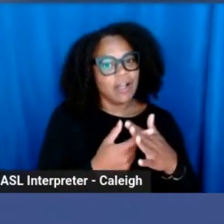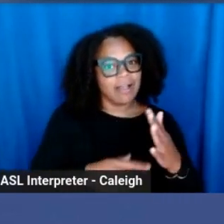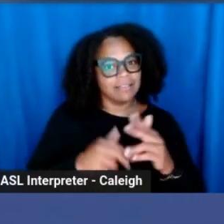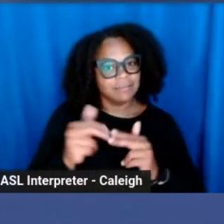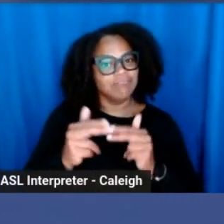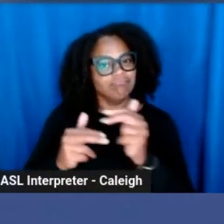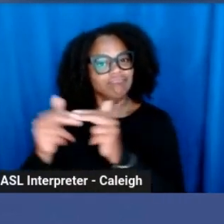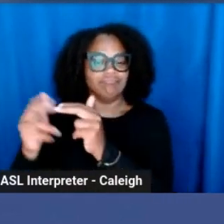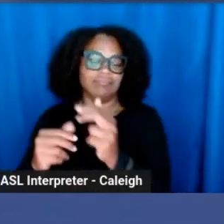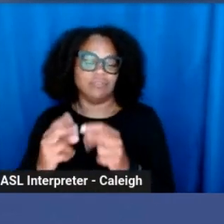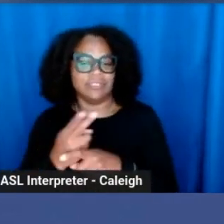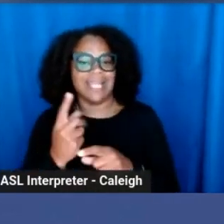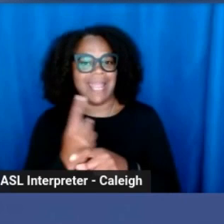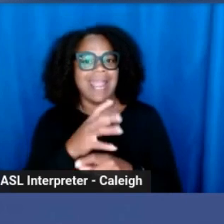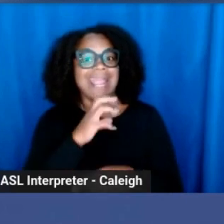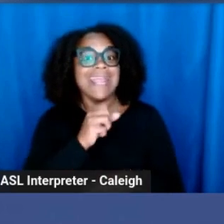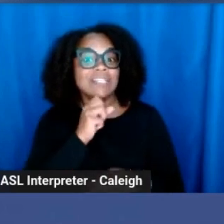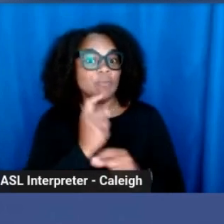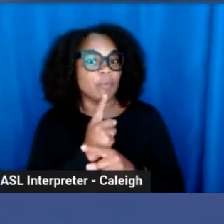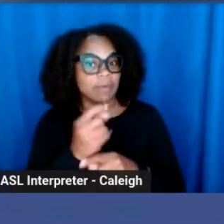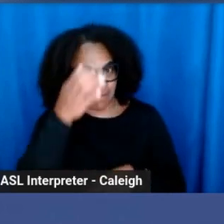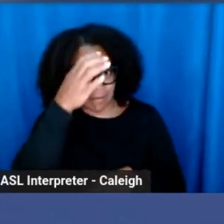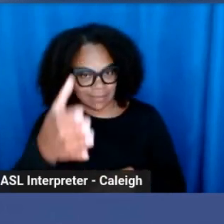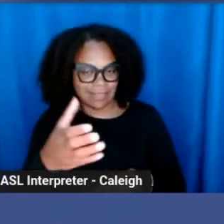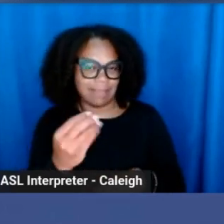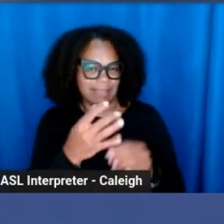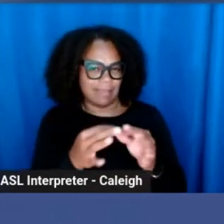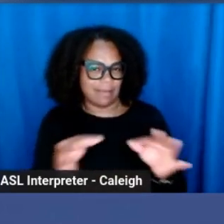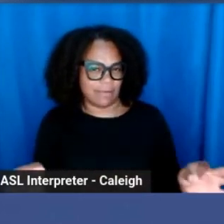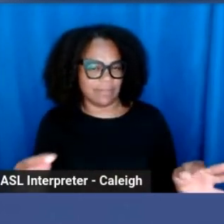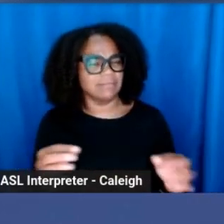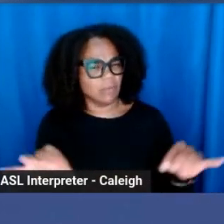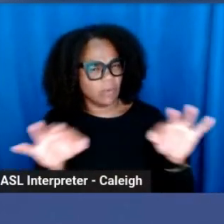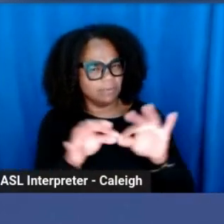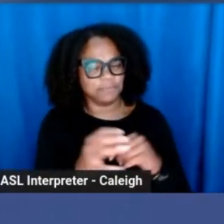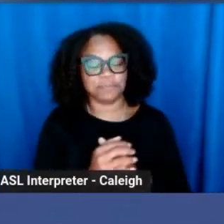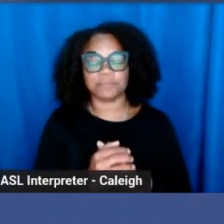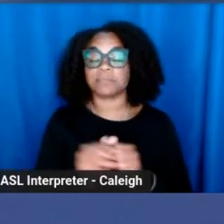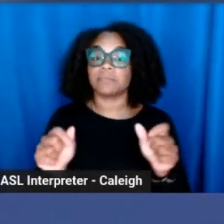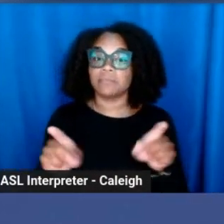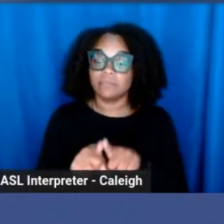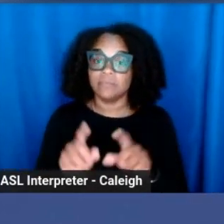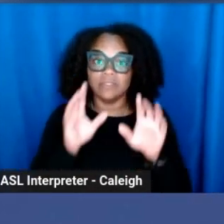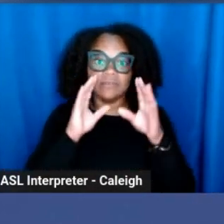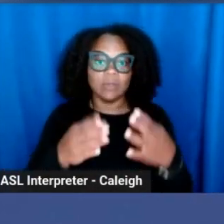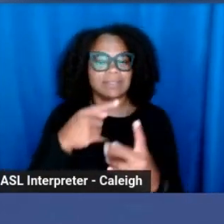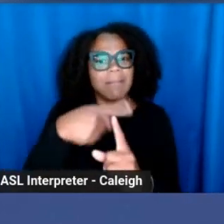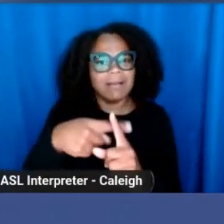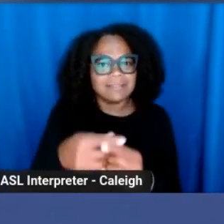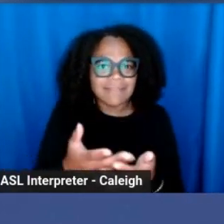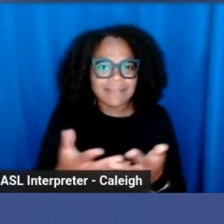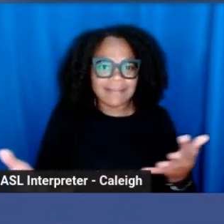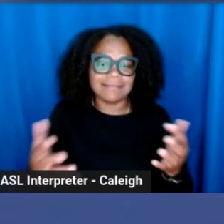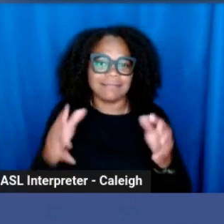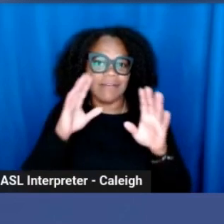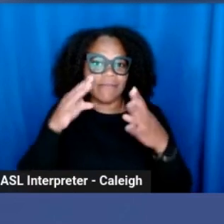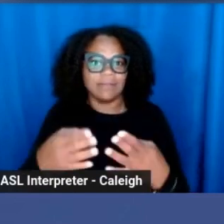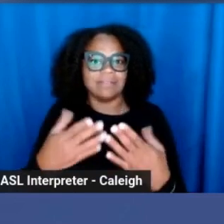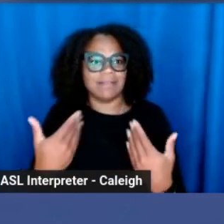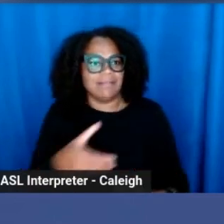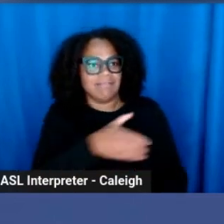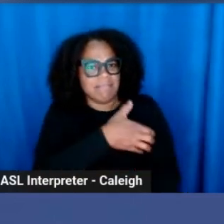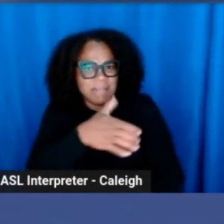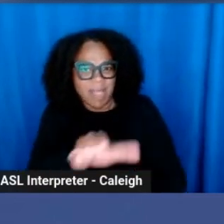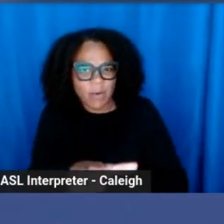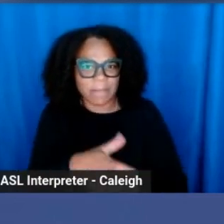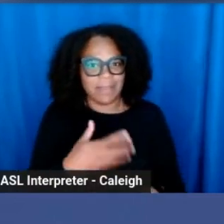age-appropriate concepts is really, really important. You also want to focus on the positive. Focus on the empowerment and the